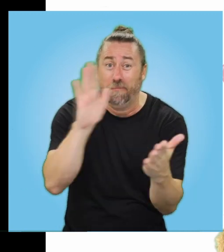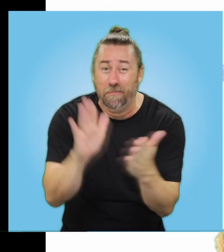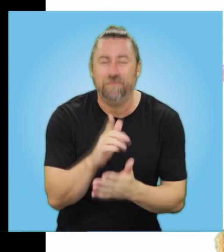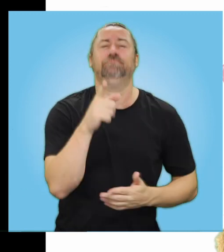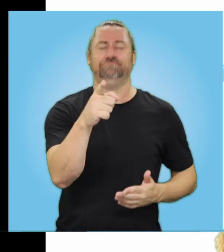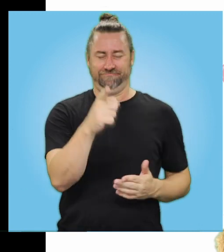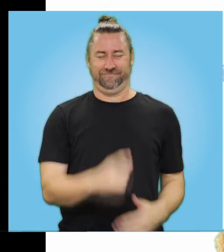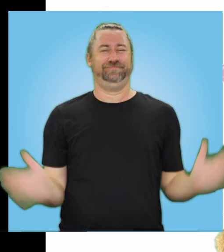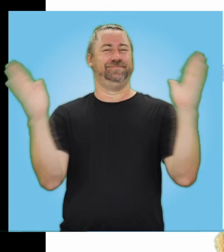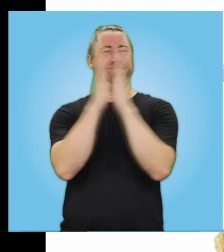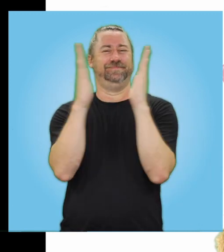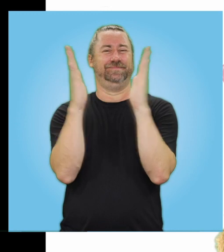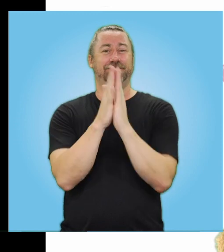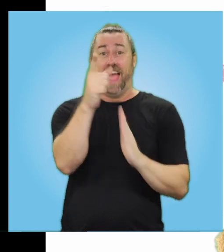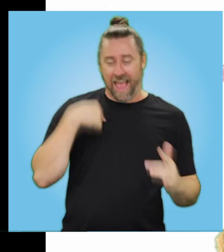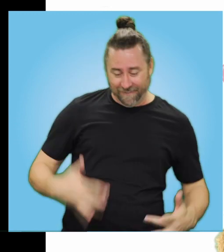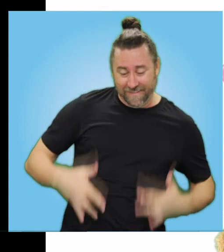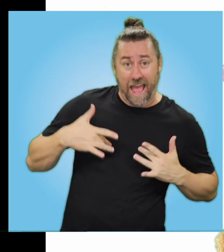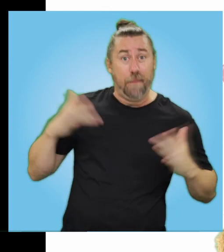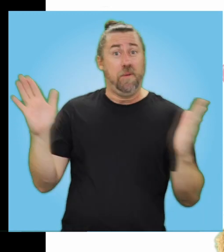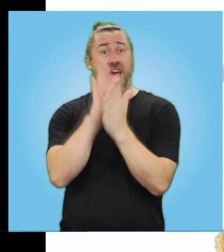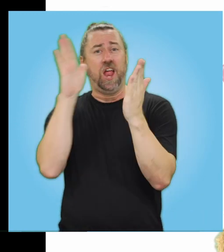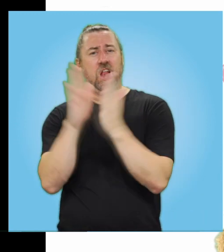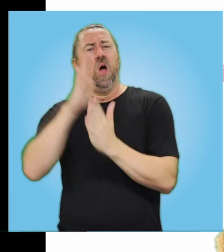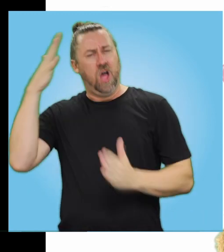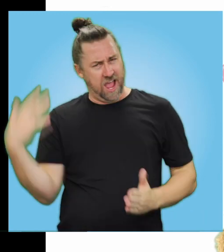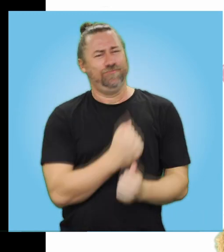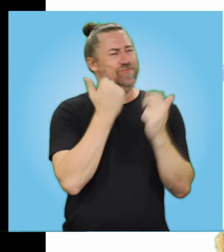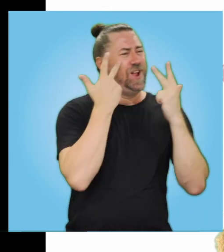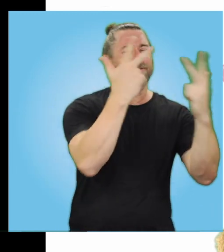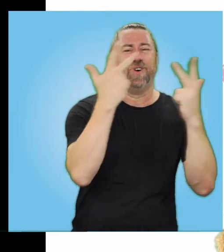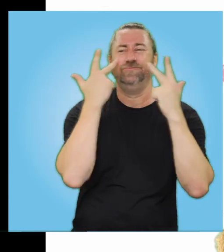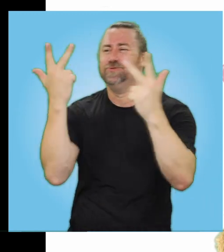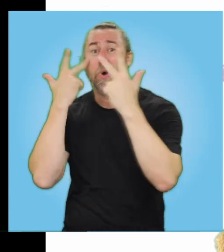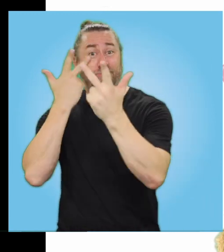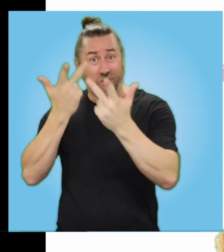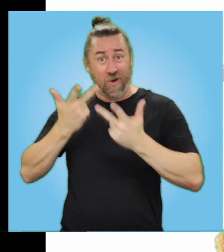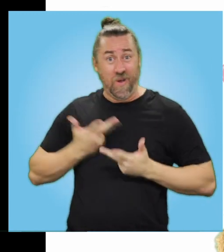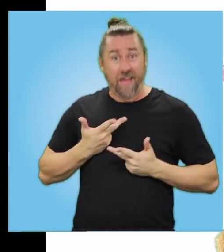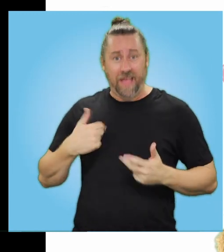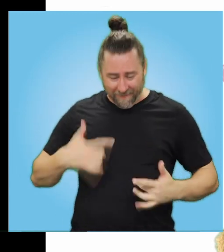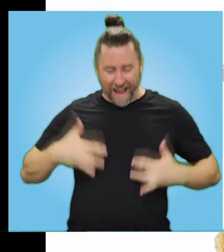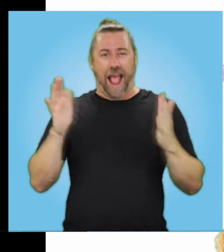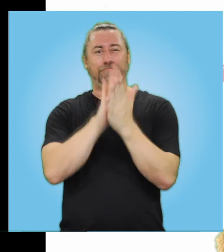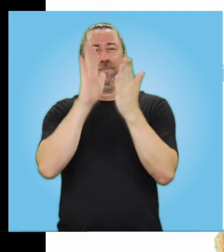and you know it Clap your hands If you're happy and you know it And you really ought to show it If you're happy and you know it Clap your